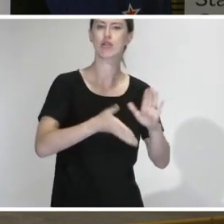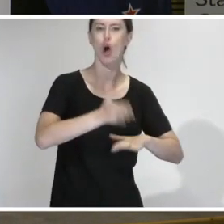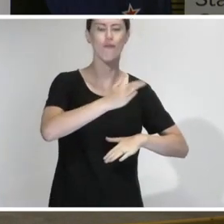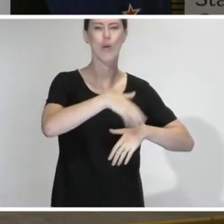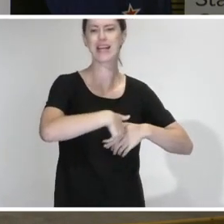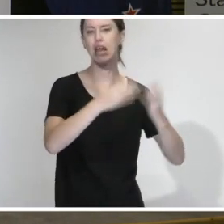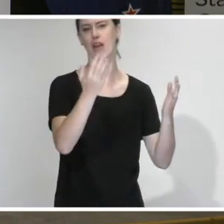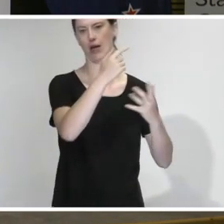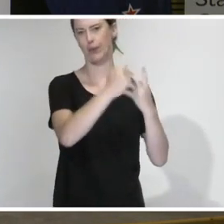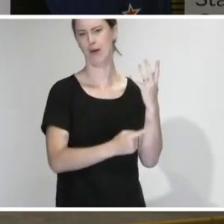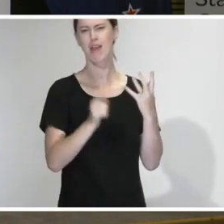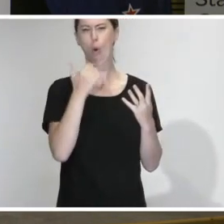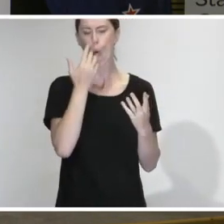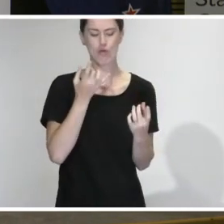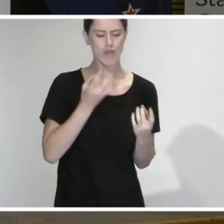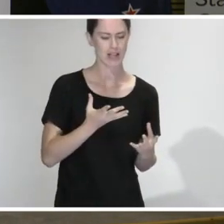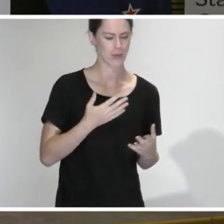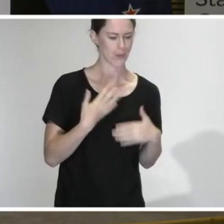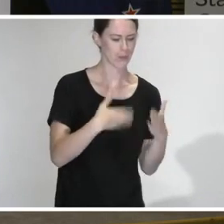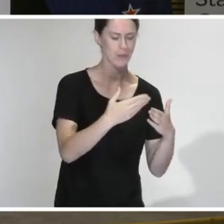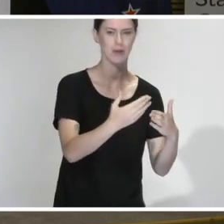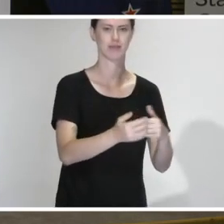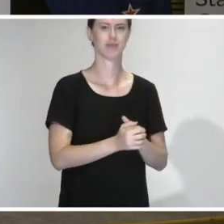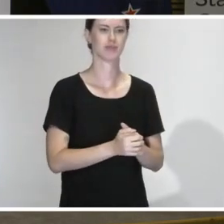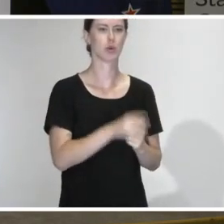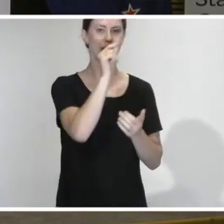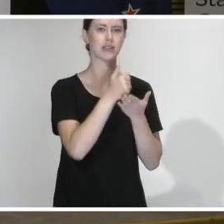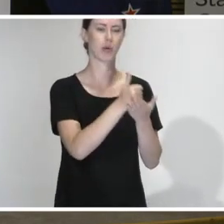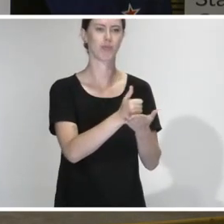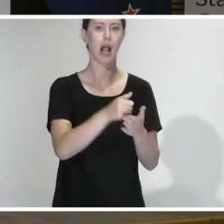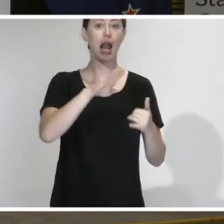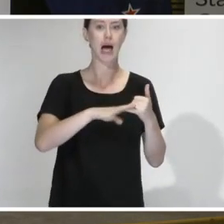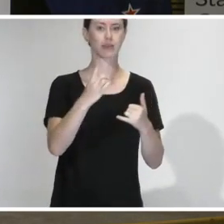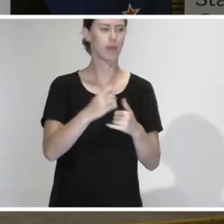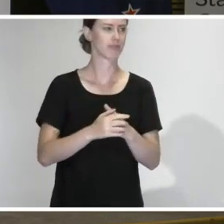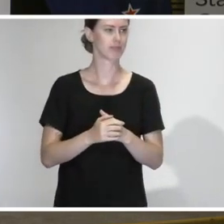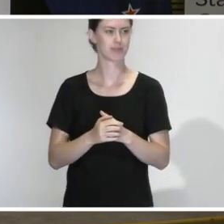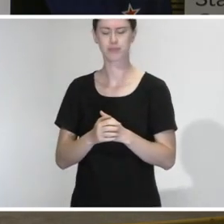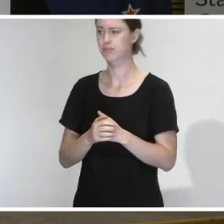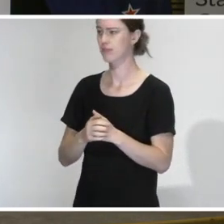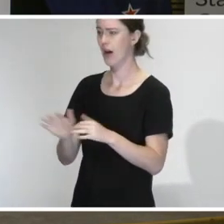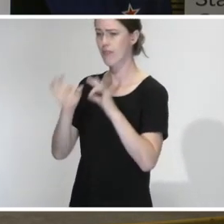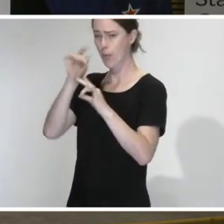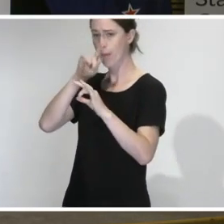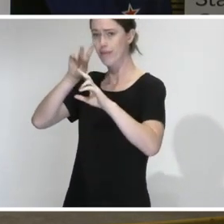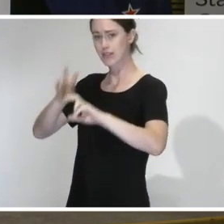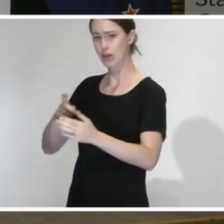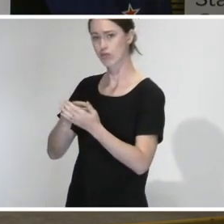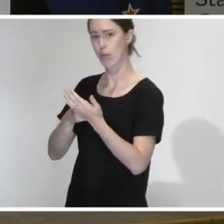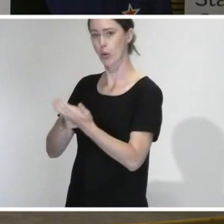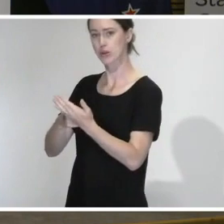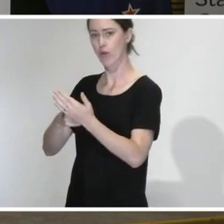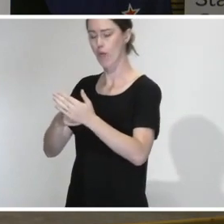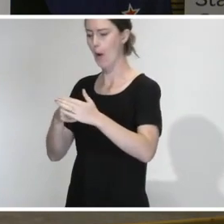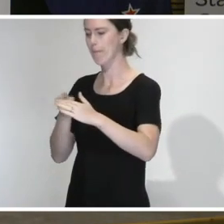waters. And so they're always at the ready, no matter what New Zealand situation. Last one, Tova. Thank you. Are officials investigating reports of fraud by